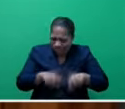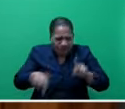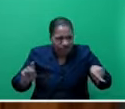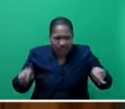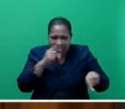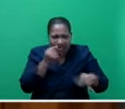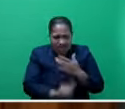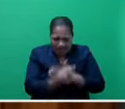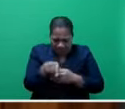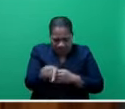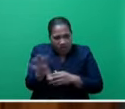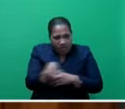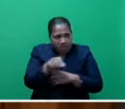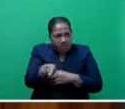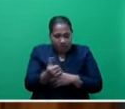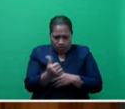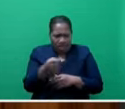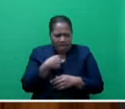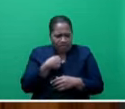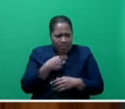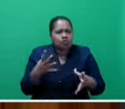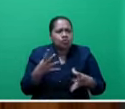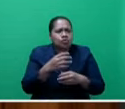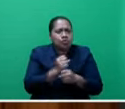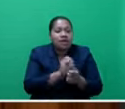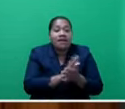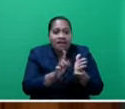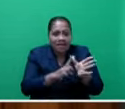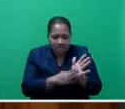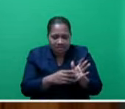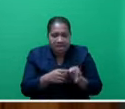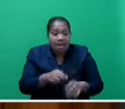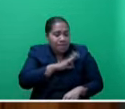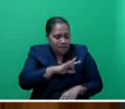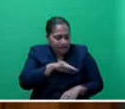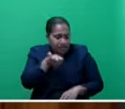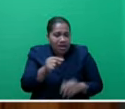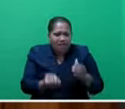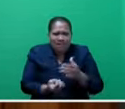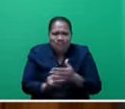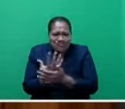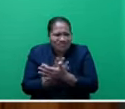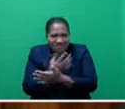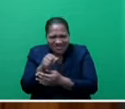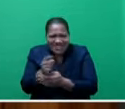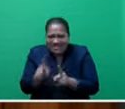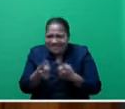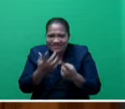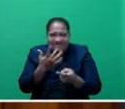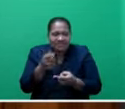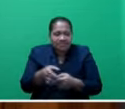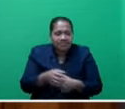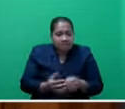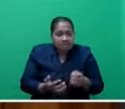animal feed. Please allow me to briefly summarize hemp's benefits. The environmental advantages are many-fold. Hemp